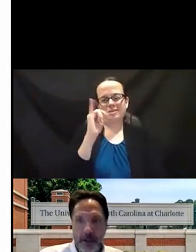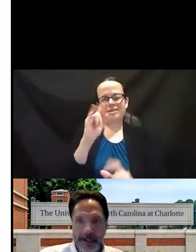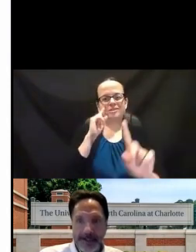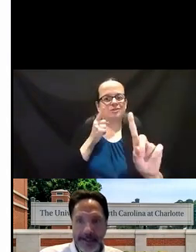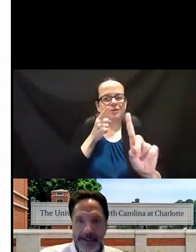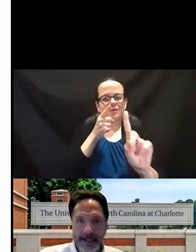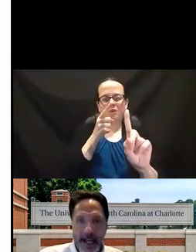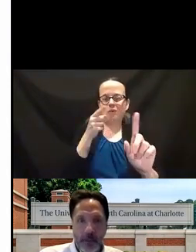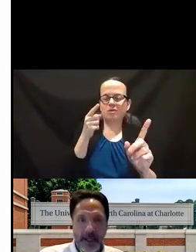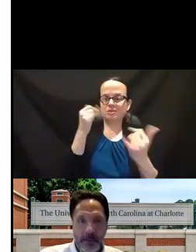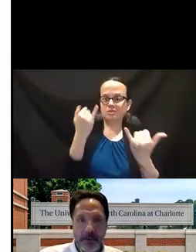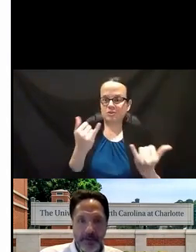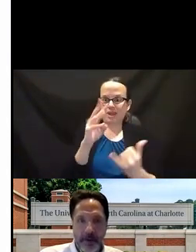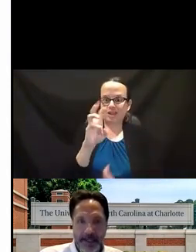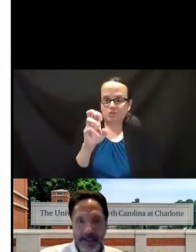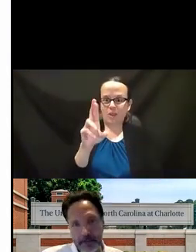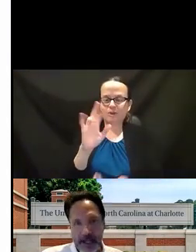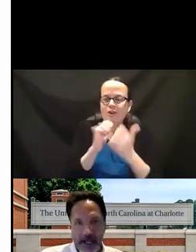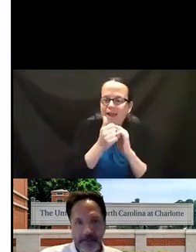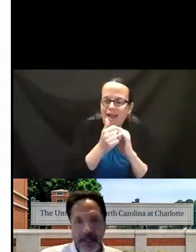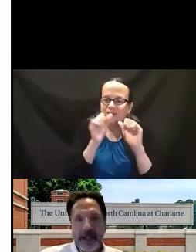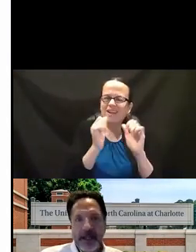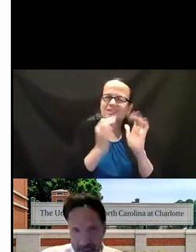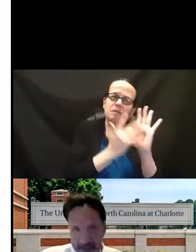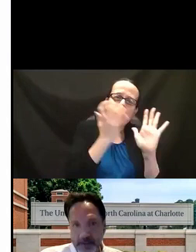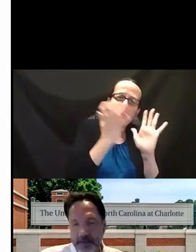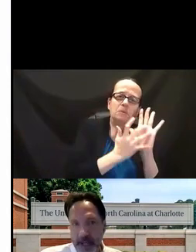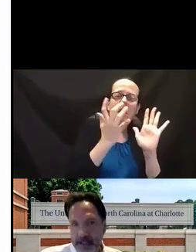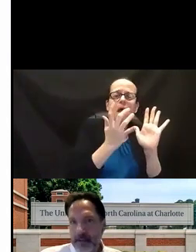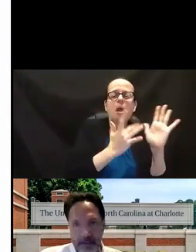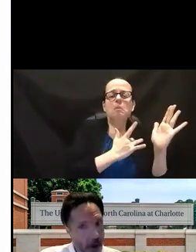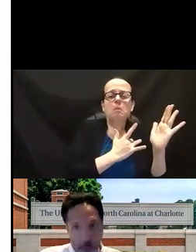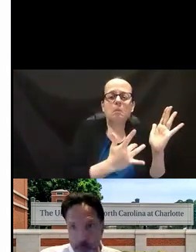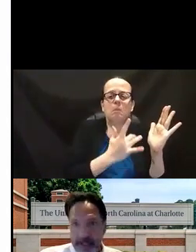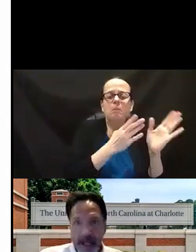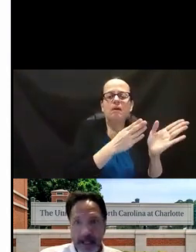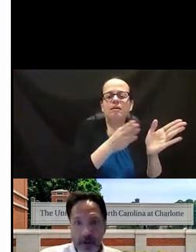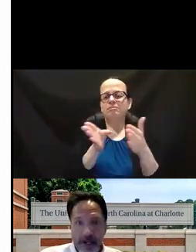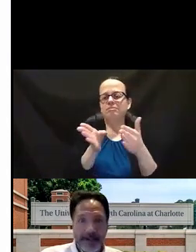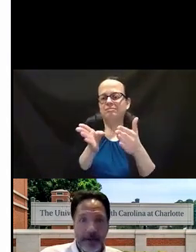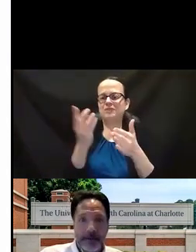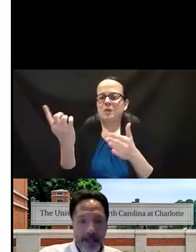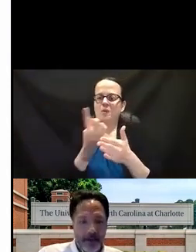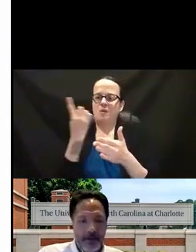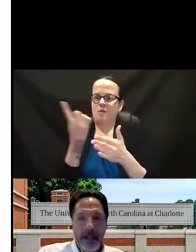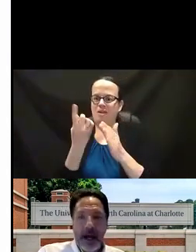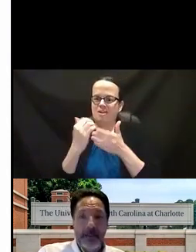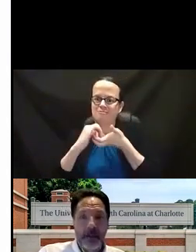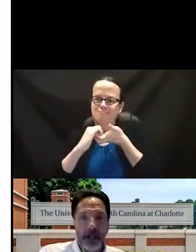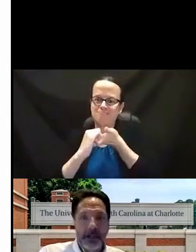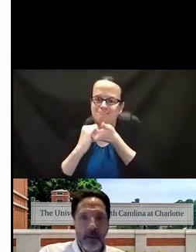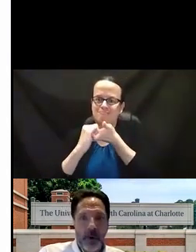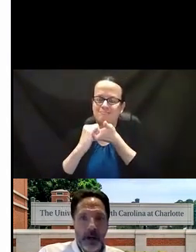webinar really is to discuss how we can move from that sometimes into that always category. So thank you